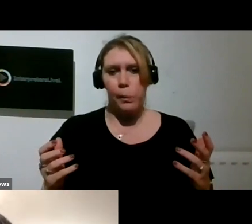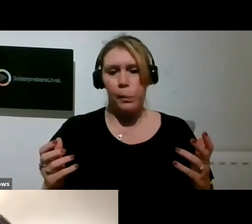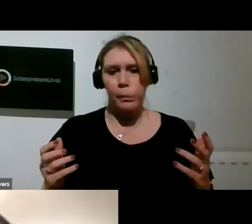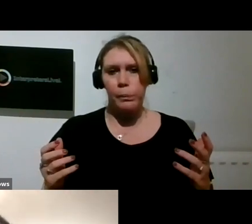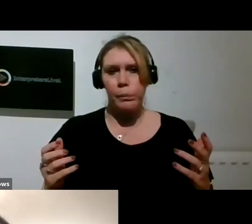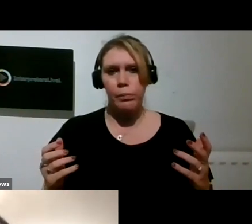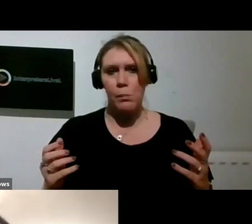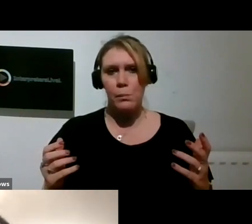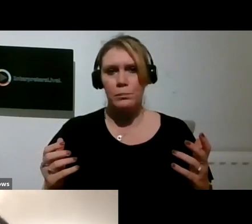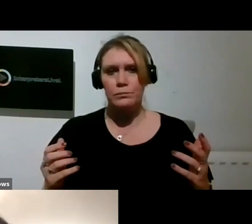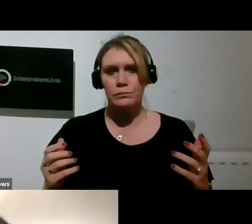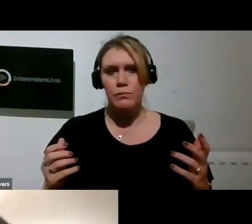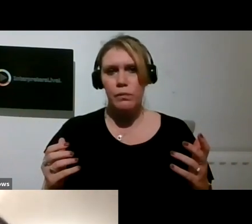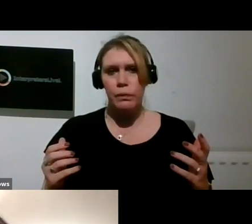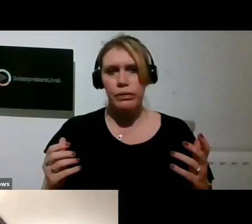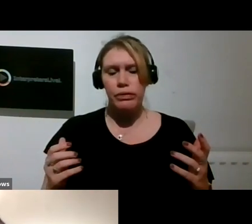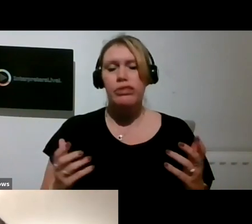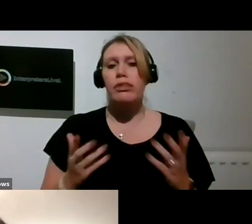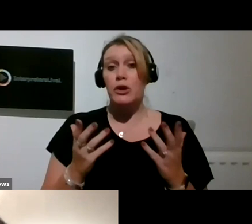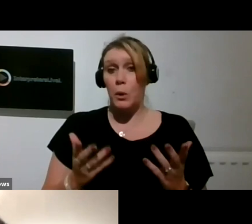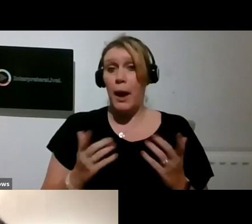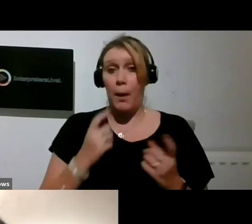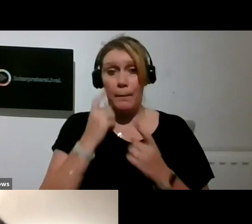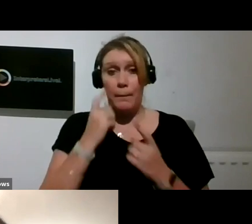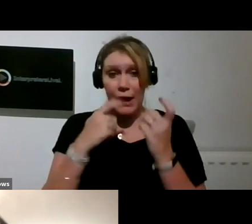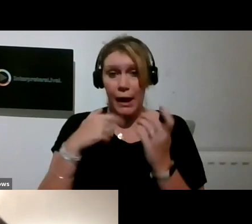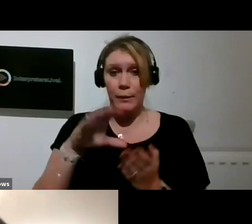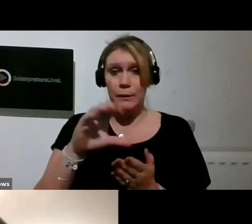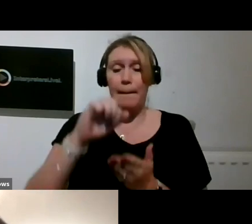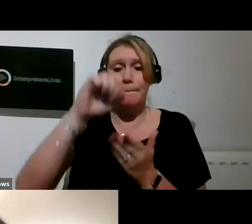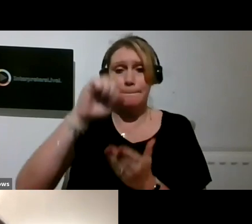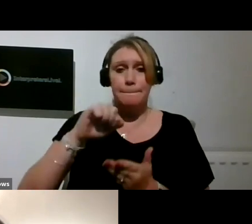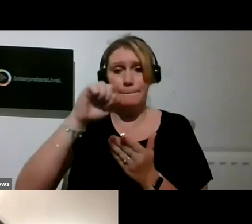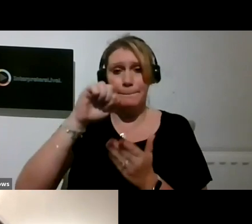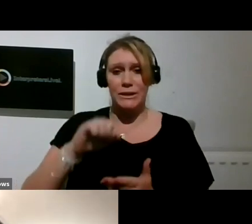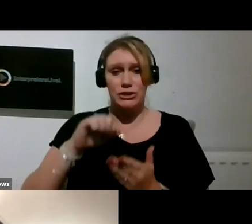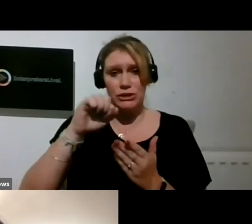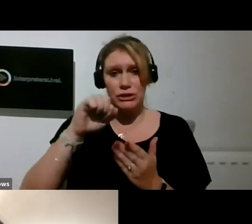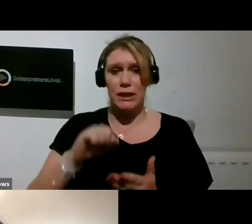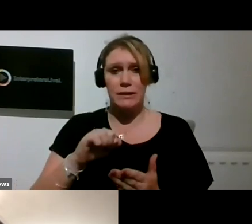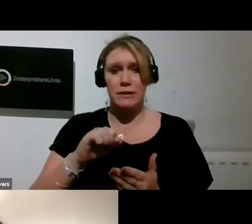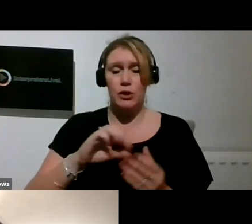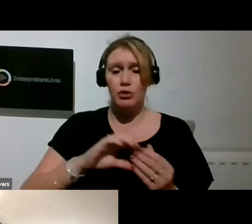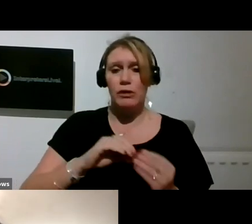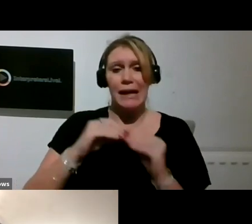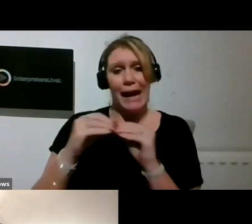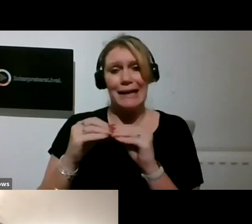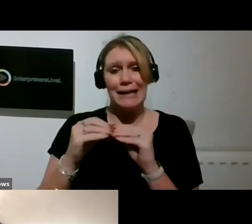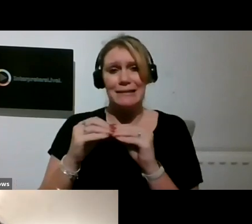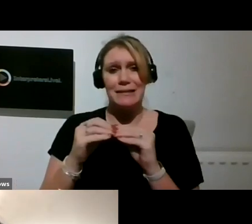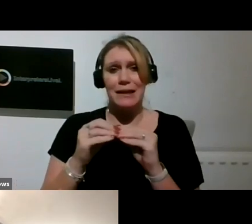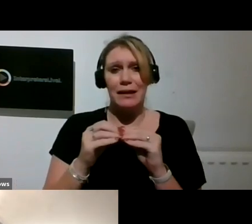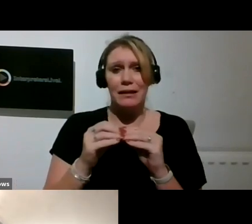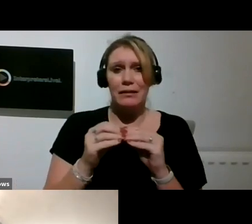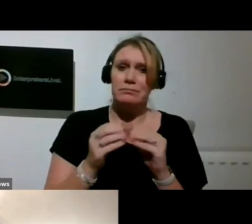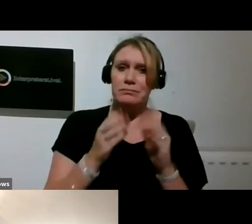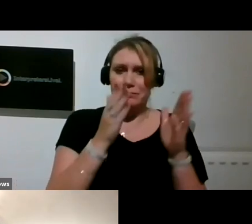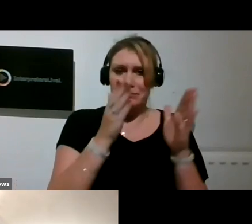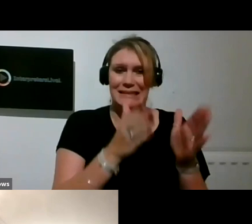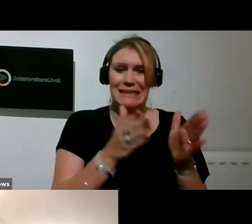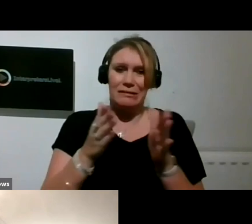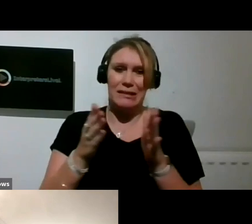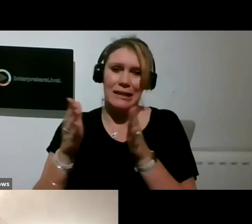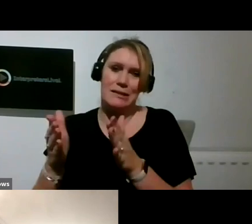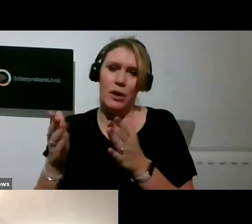a budget to create a series of micro commissions. And I think we've really been